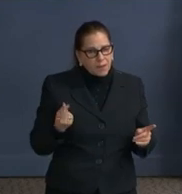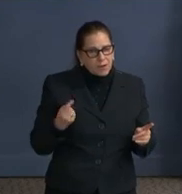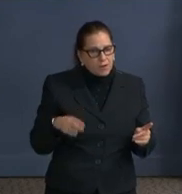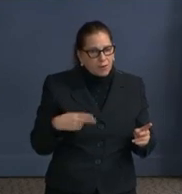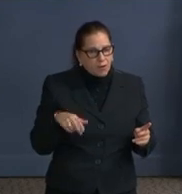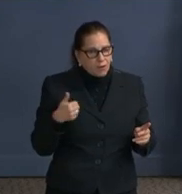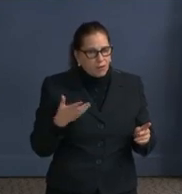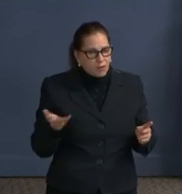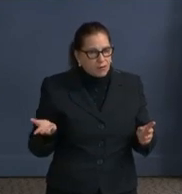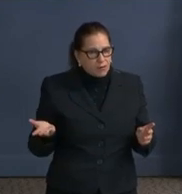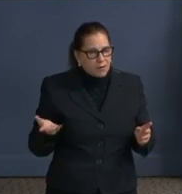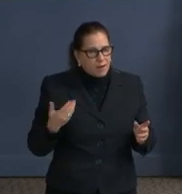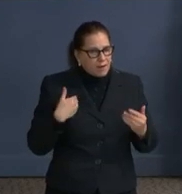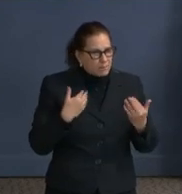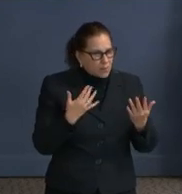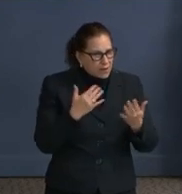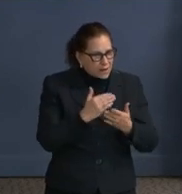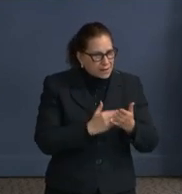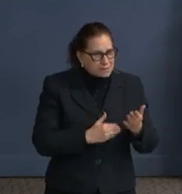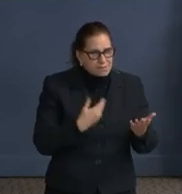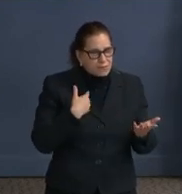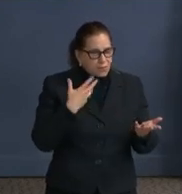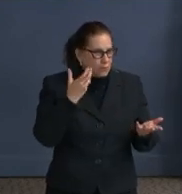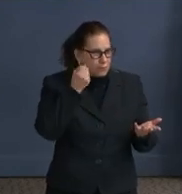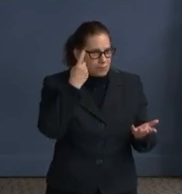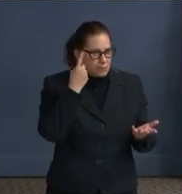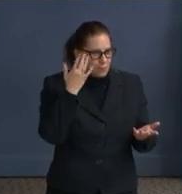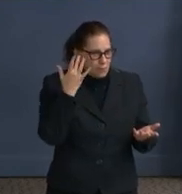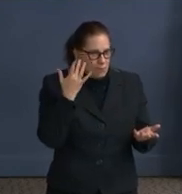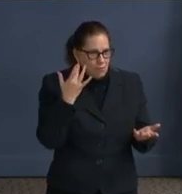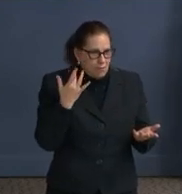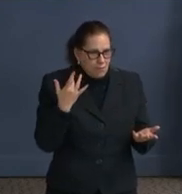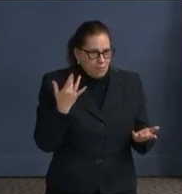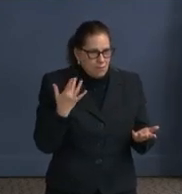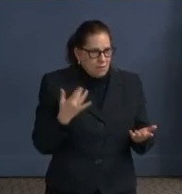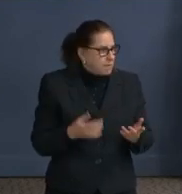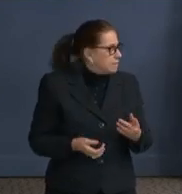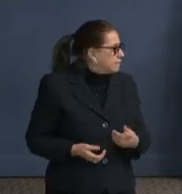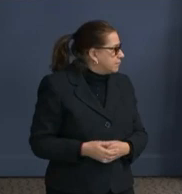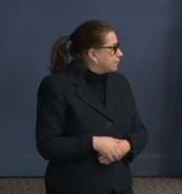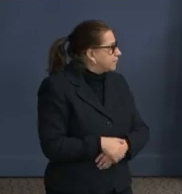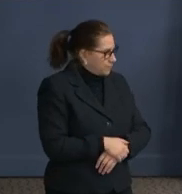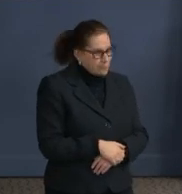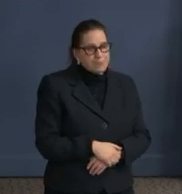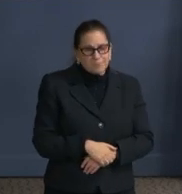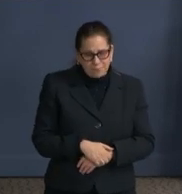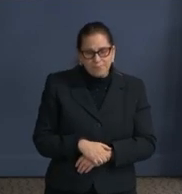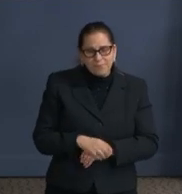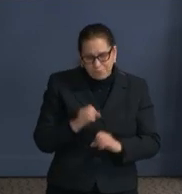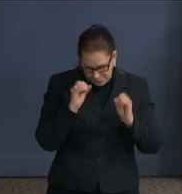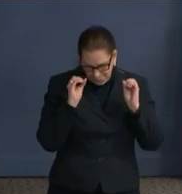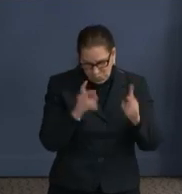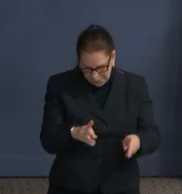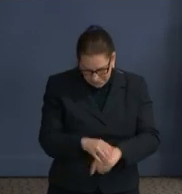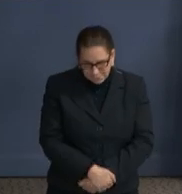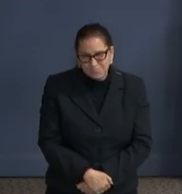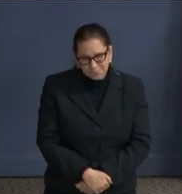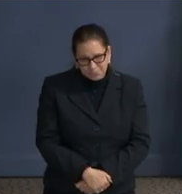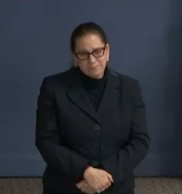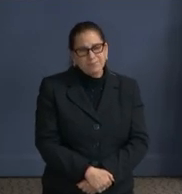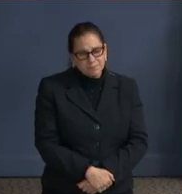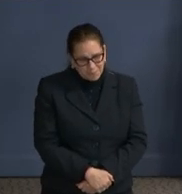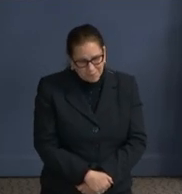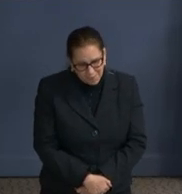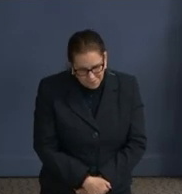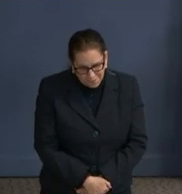So can you further explain why? Okay, so a wait list